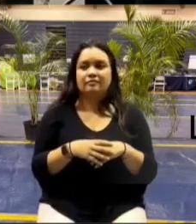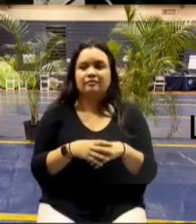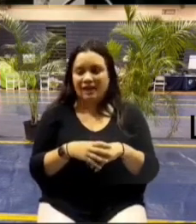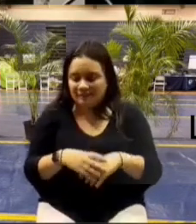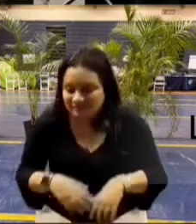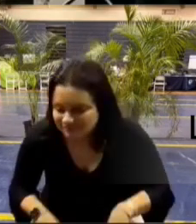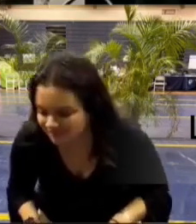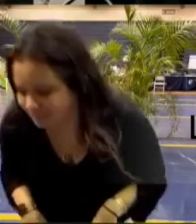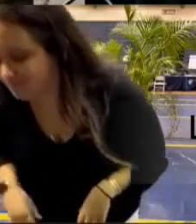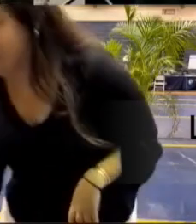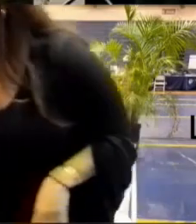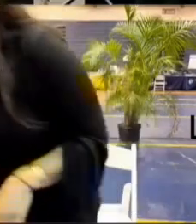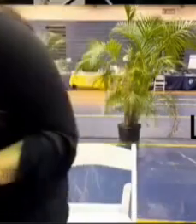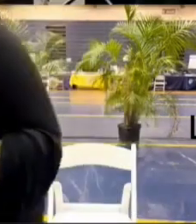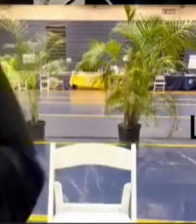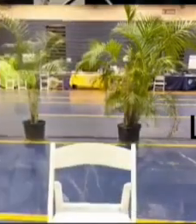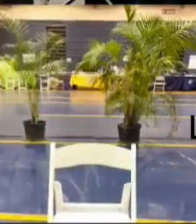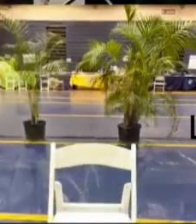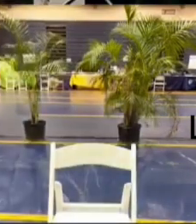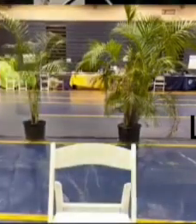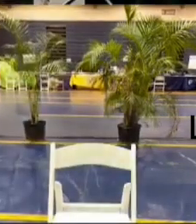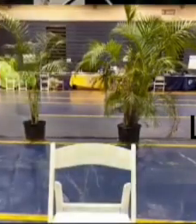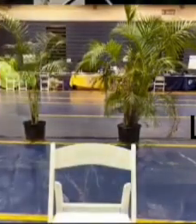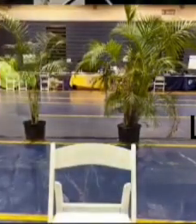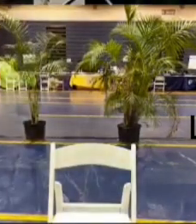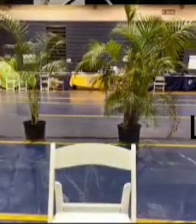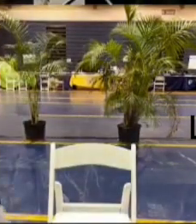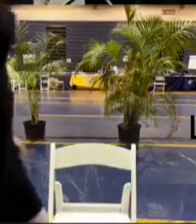before we'll have mayor go to close and our team will be here